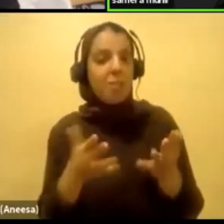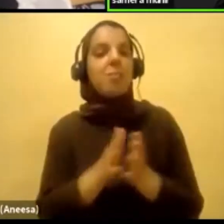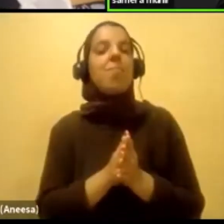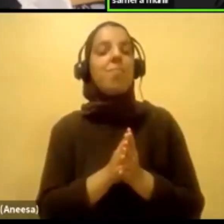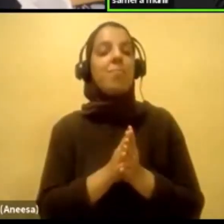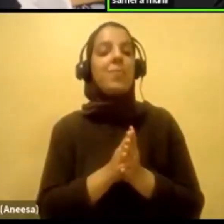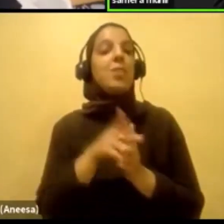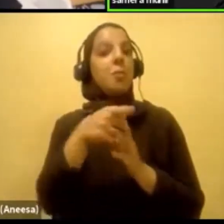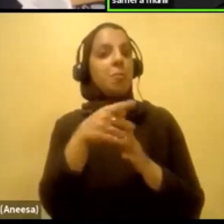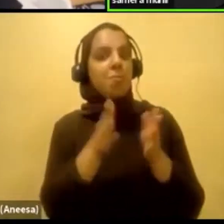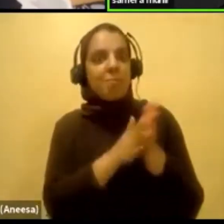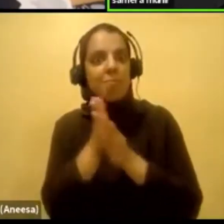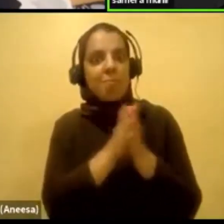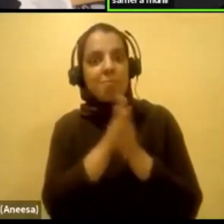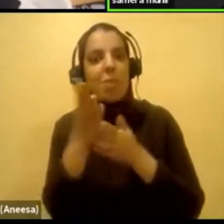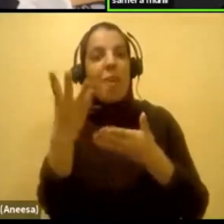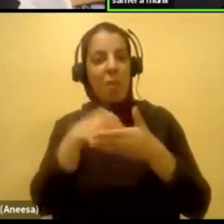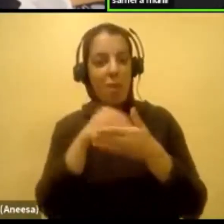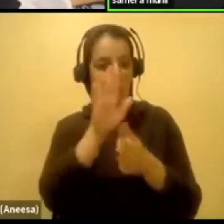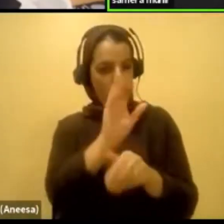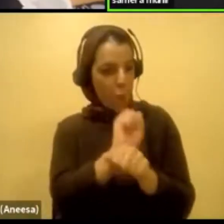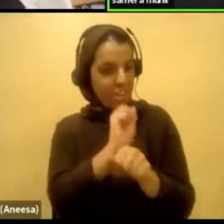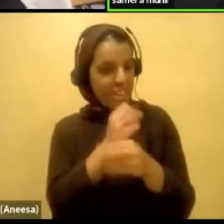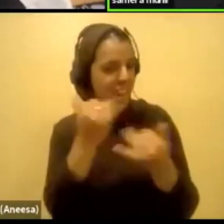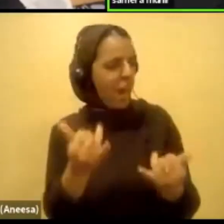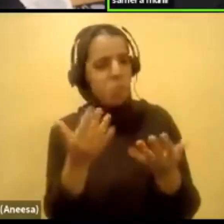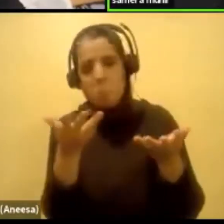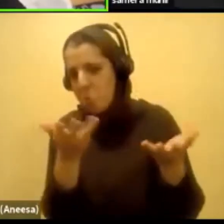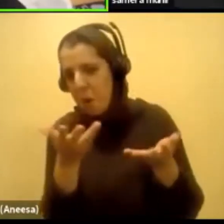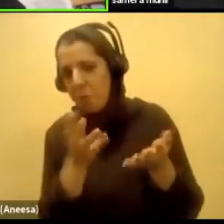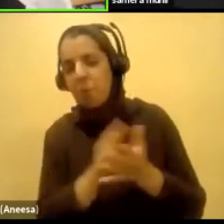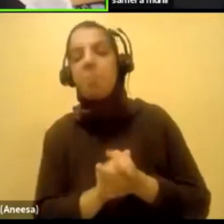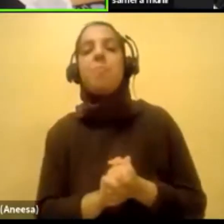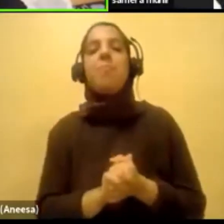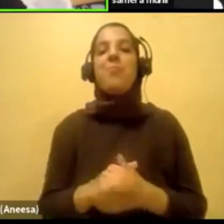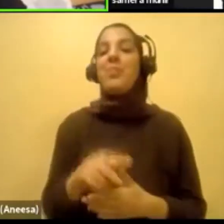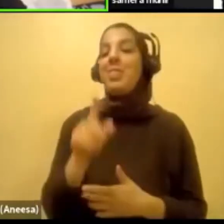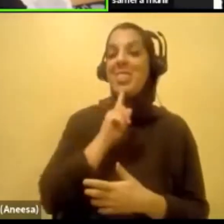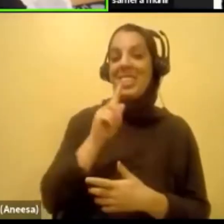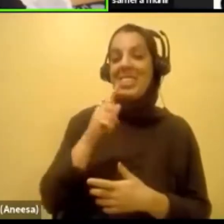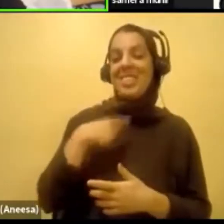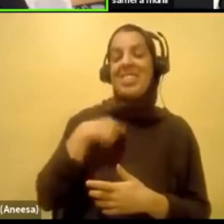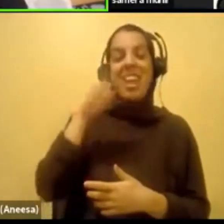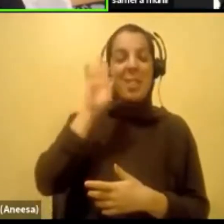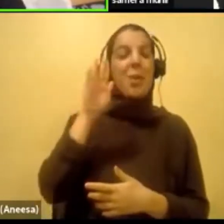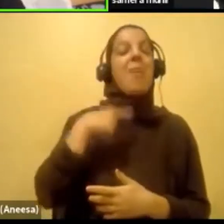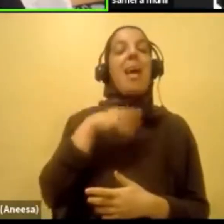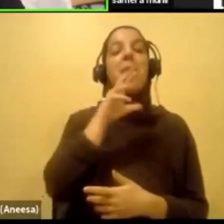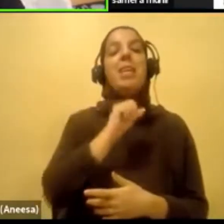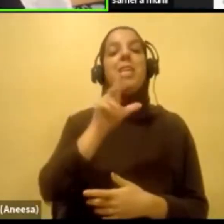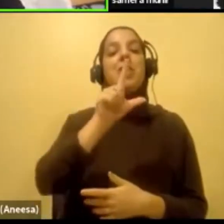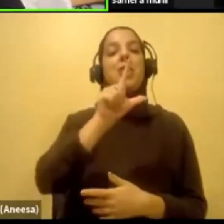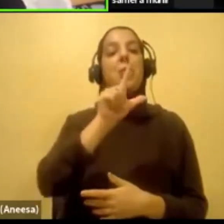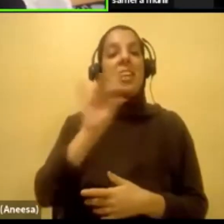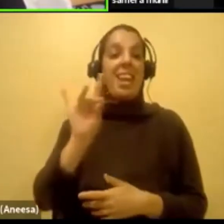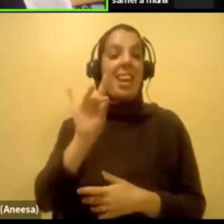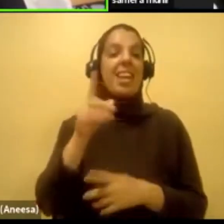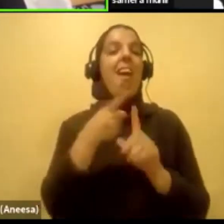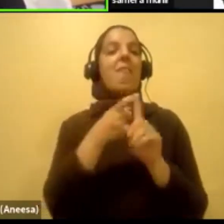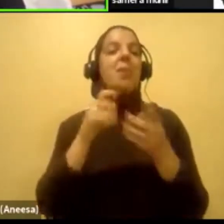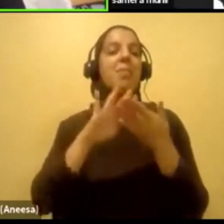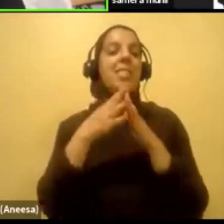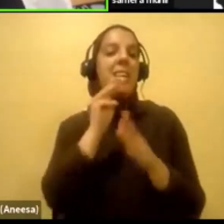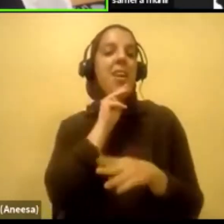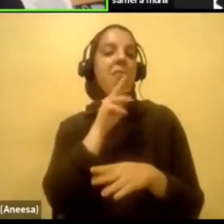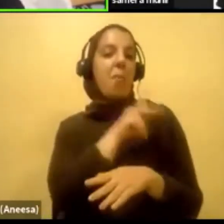you to get into the work that you do now. Sure, so I'm 20 years old and I live in the city of Markham. I'm a third